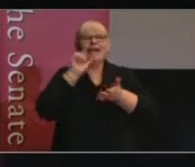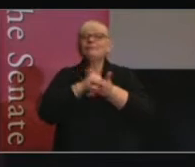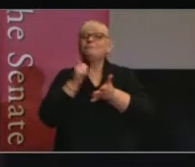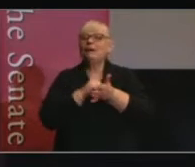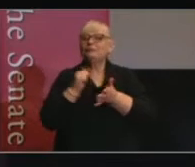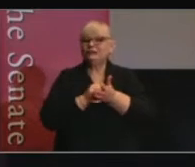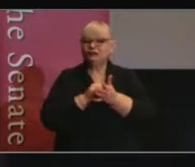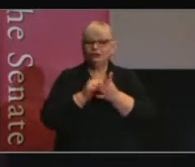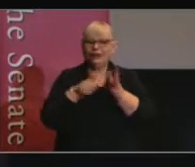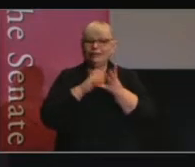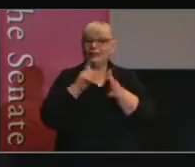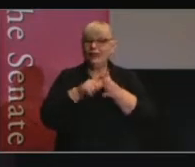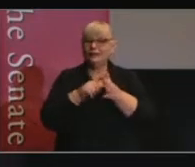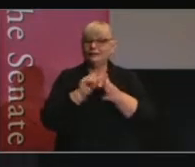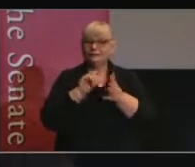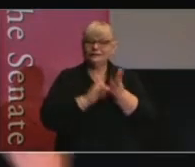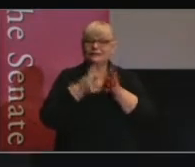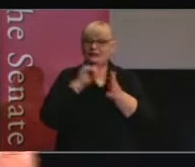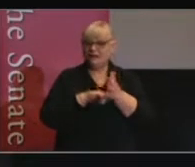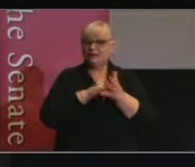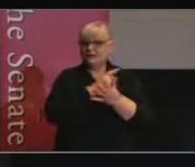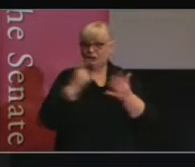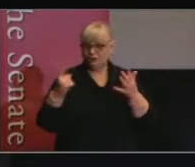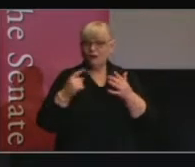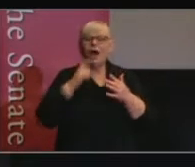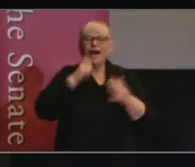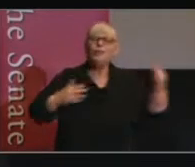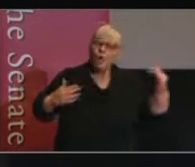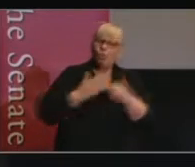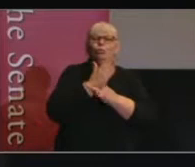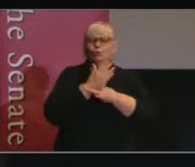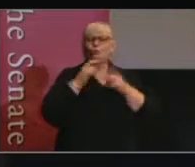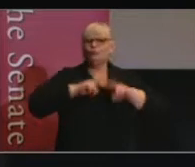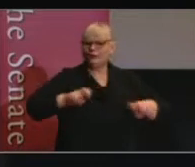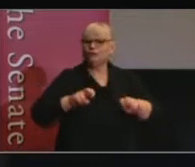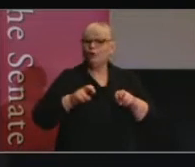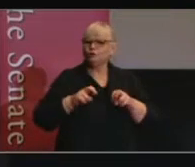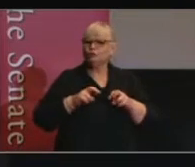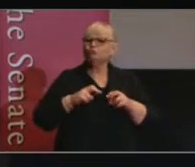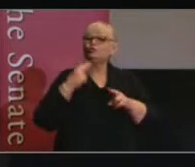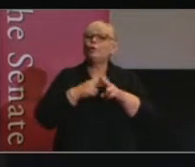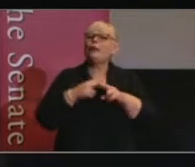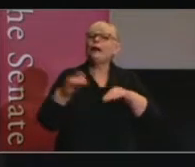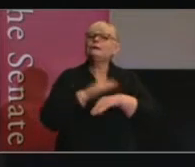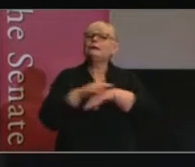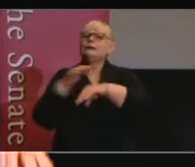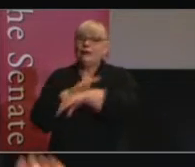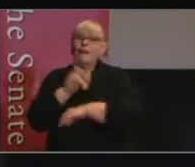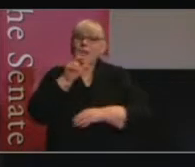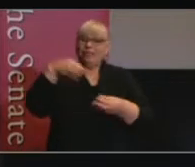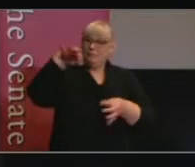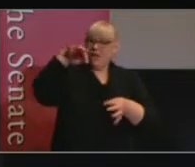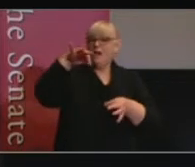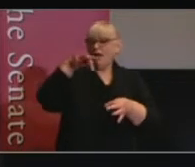studies you'll hear me talk about today. I'll be galloping through the research, but that paper has more detail, including some more